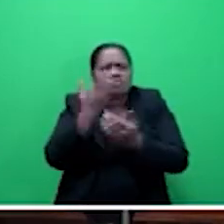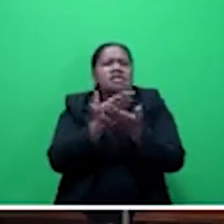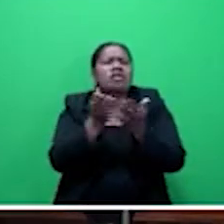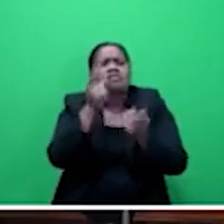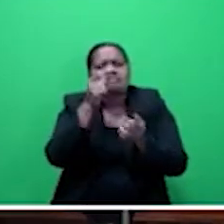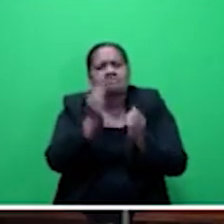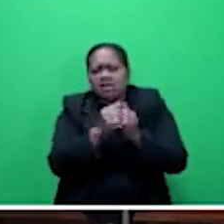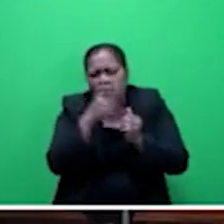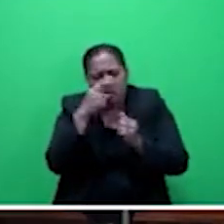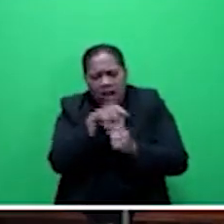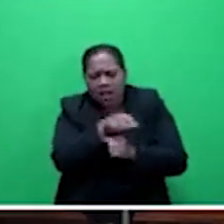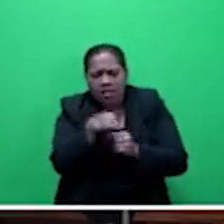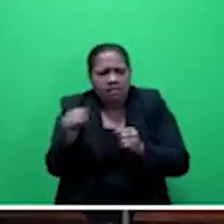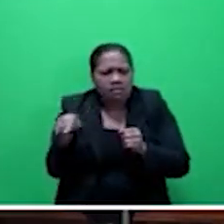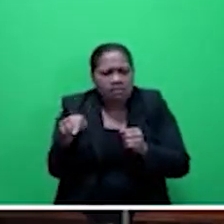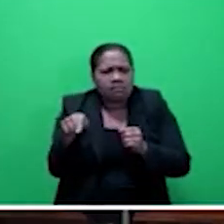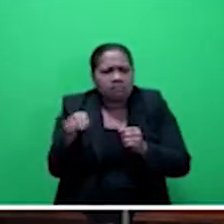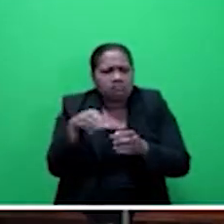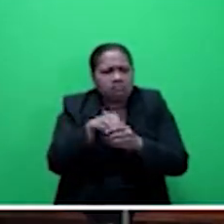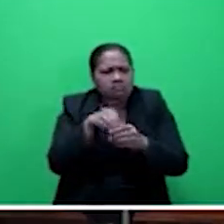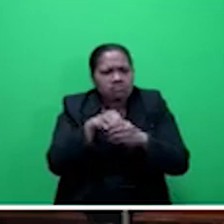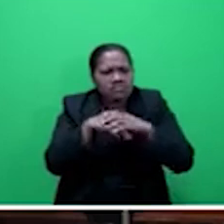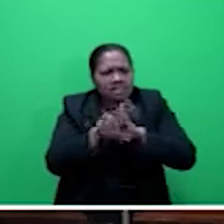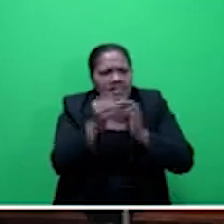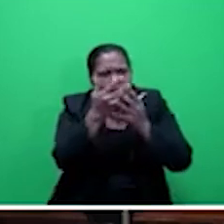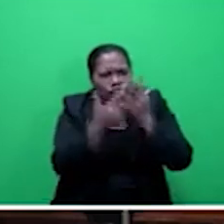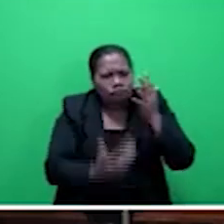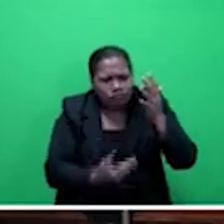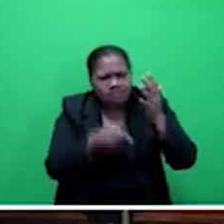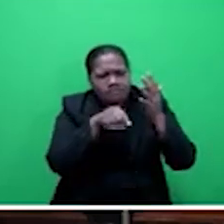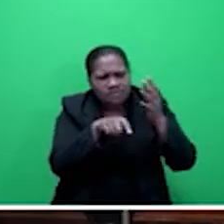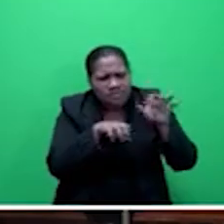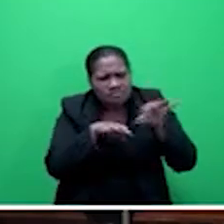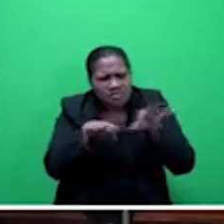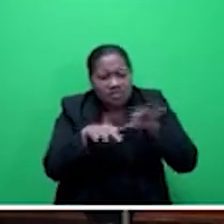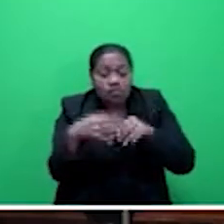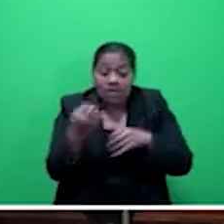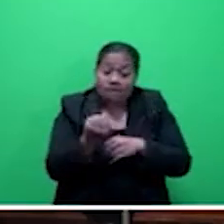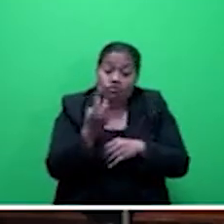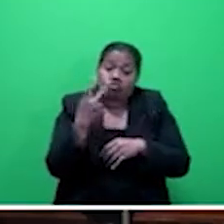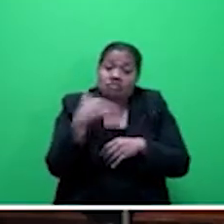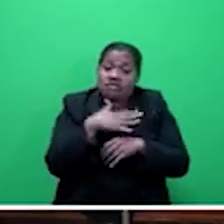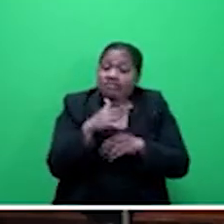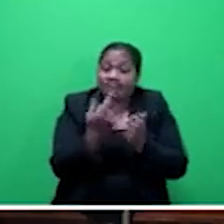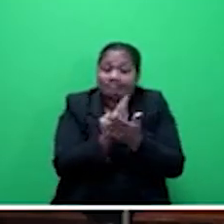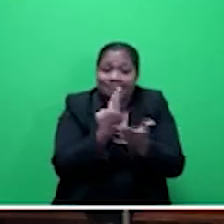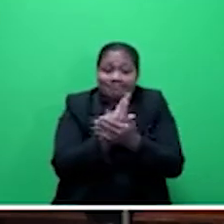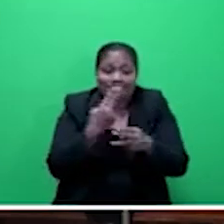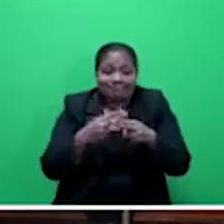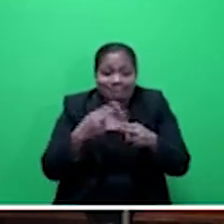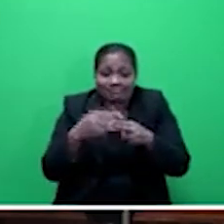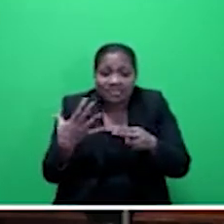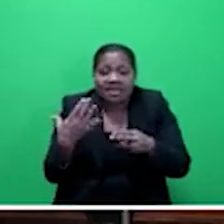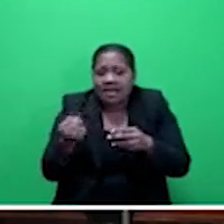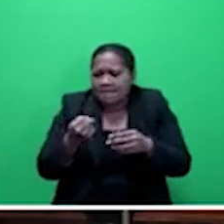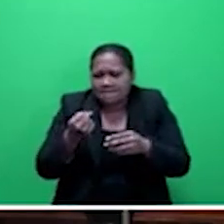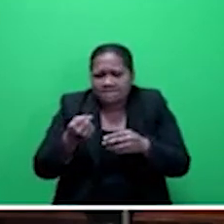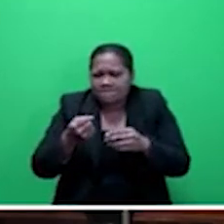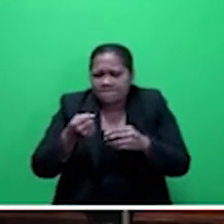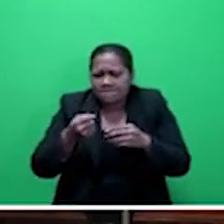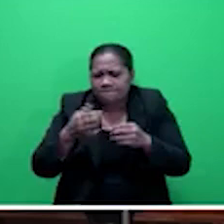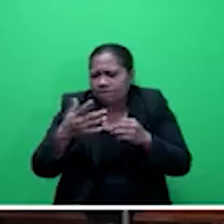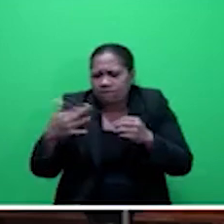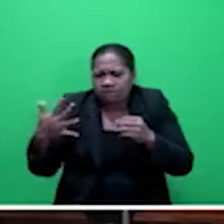this particular bundle insurance scheme. We have now 200 rice farmers, 256 dairy farmers, 11